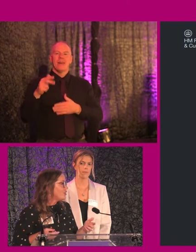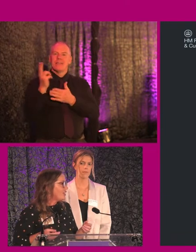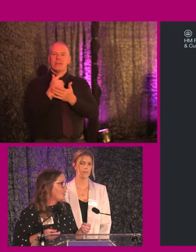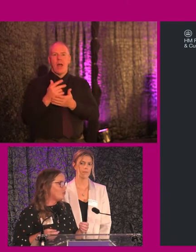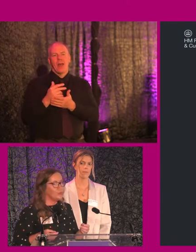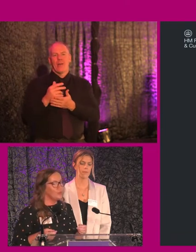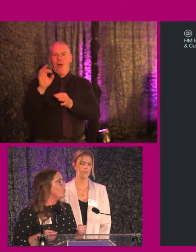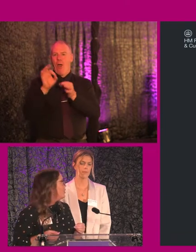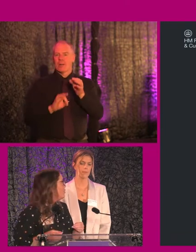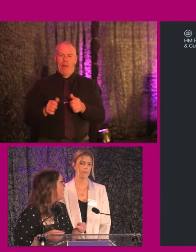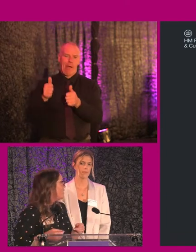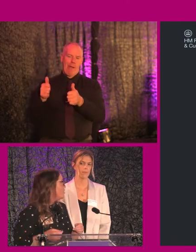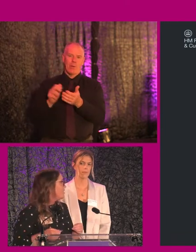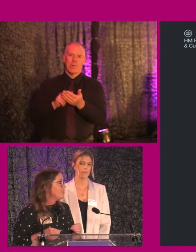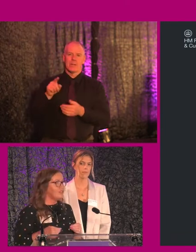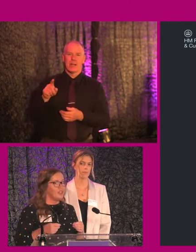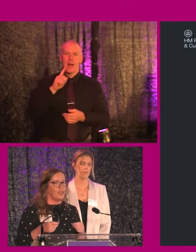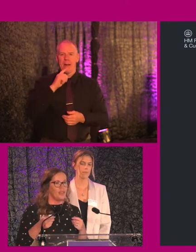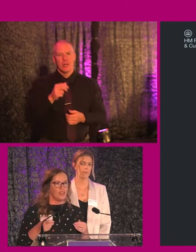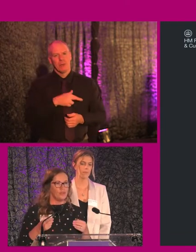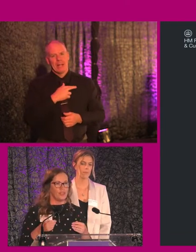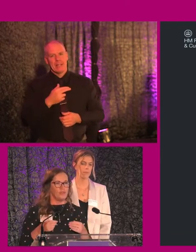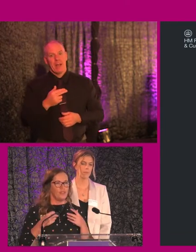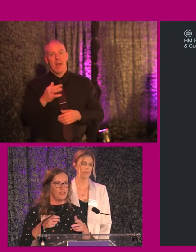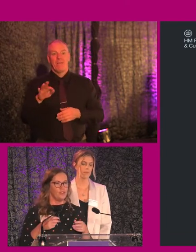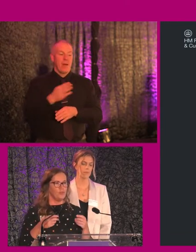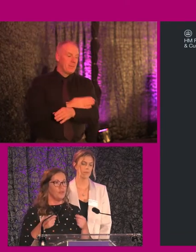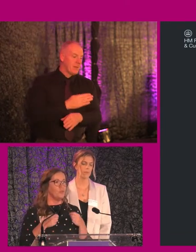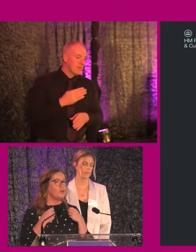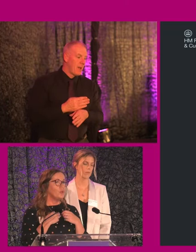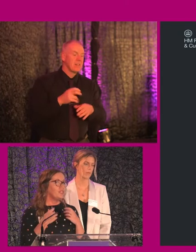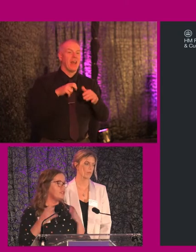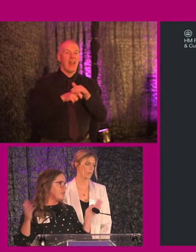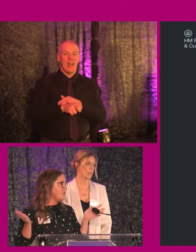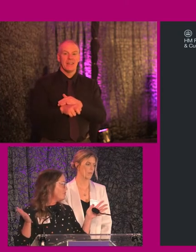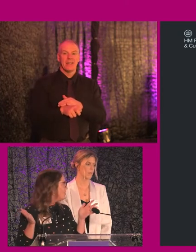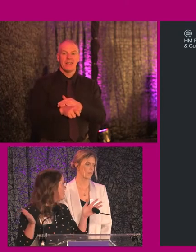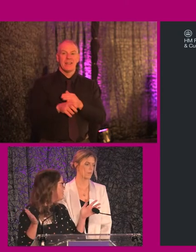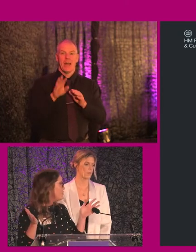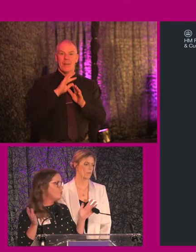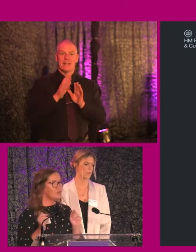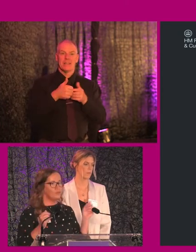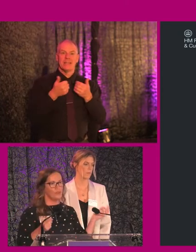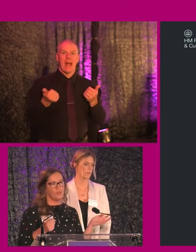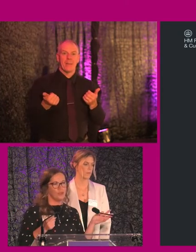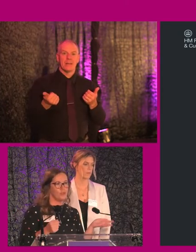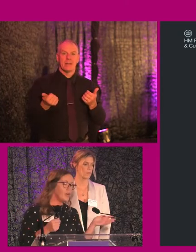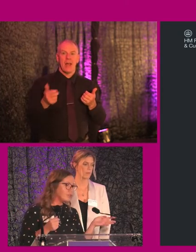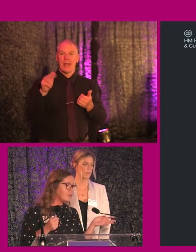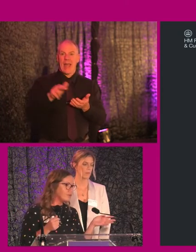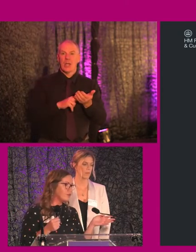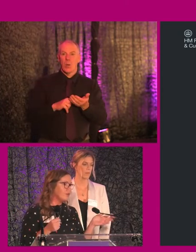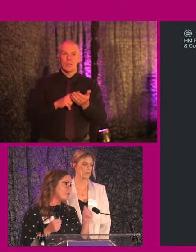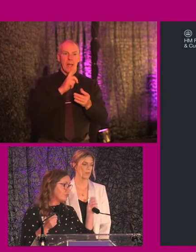and architect's go-to. But actually at the outset of your entry to the building, we're already dividing you into different groups. Those who can use a